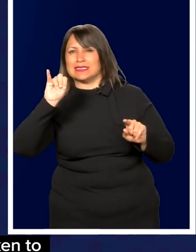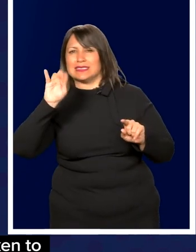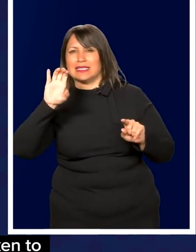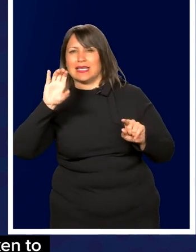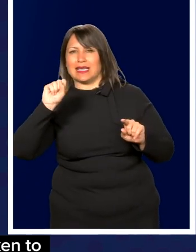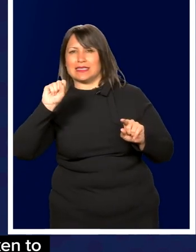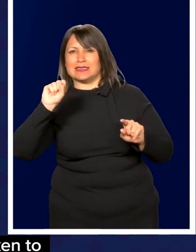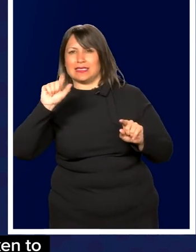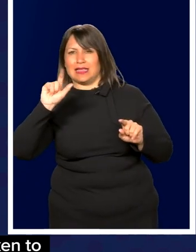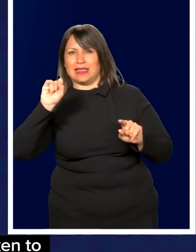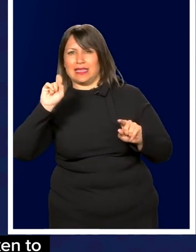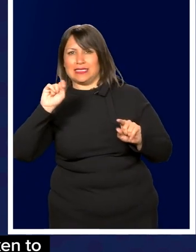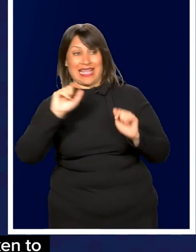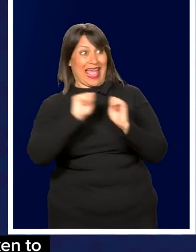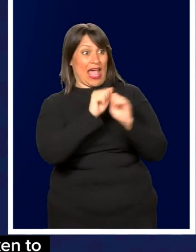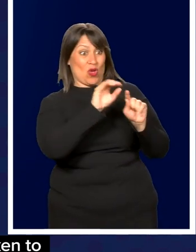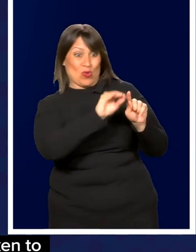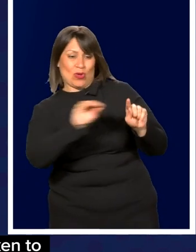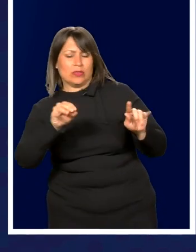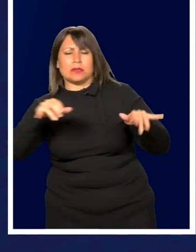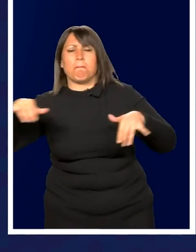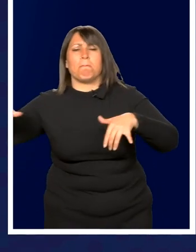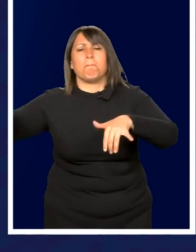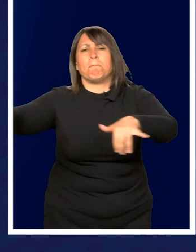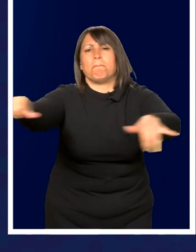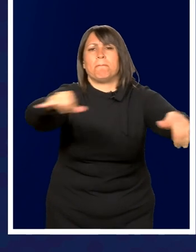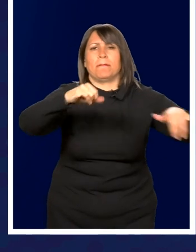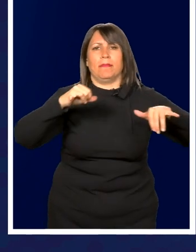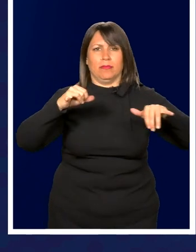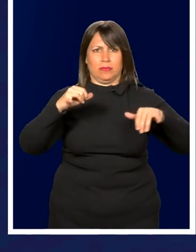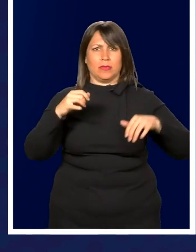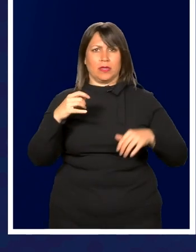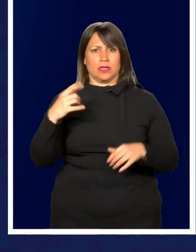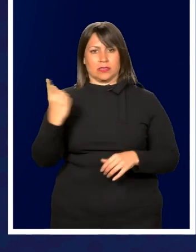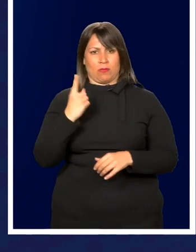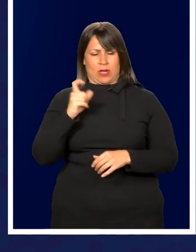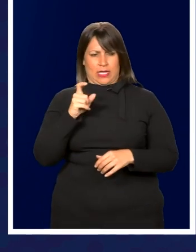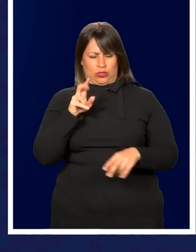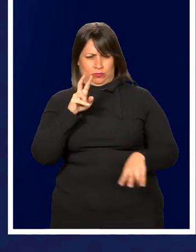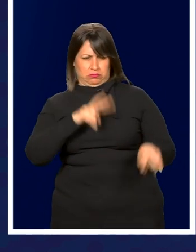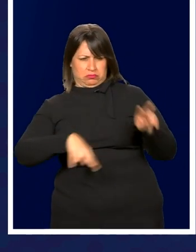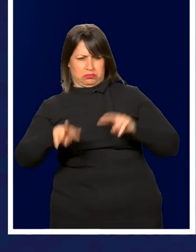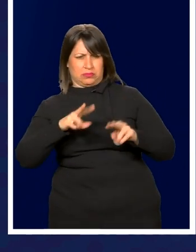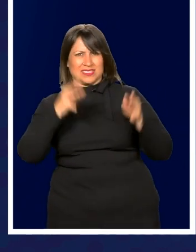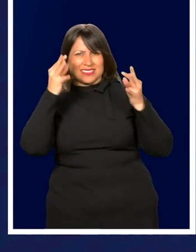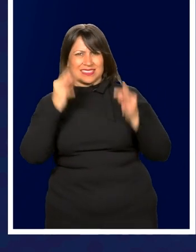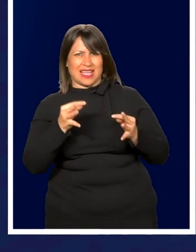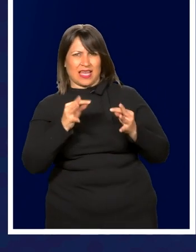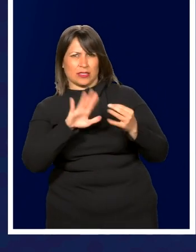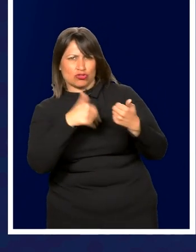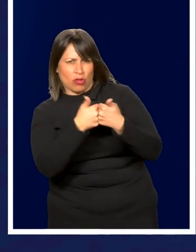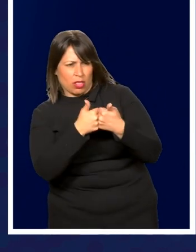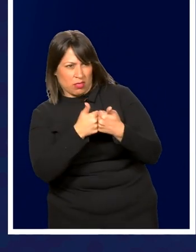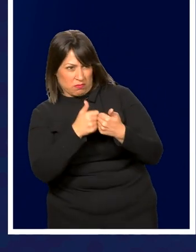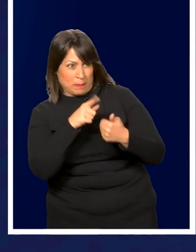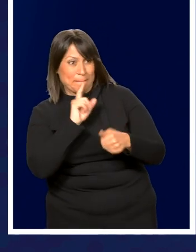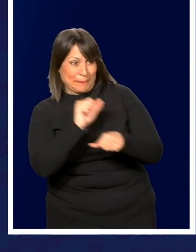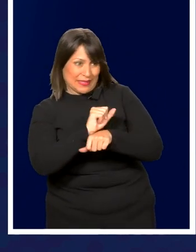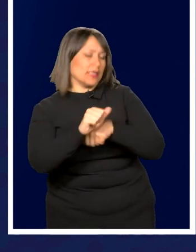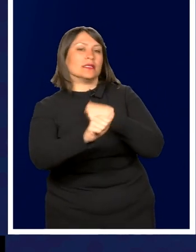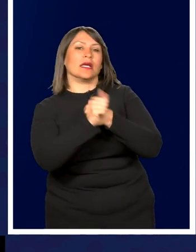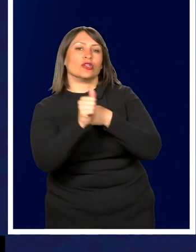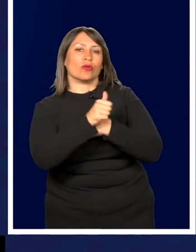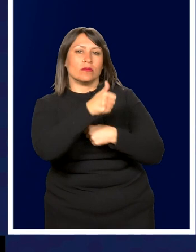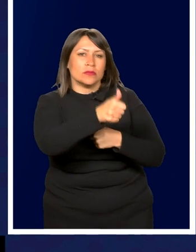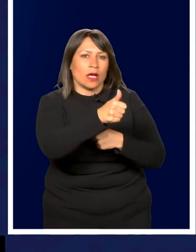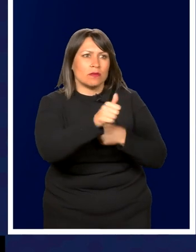And the only way they are is exactly like any other citizen. Someone has to decide to challenge them on the fact that they're